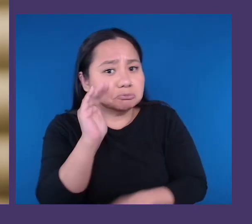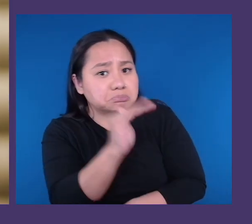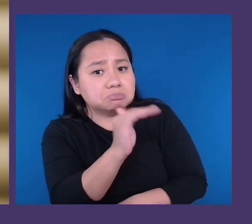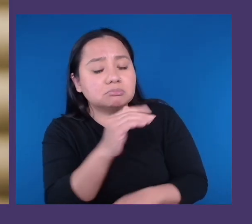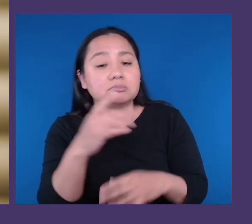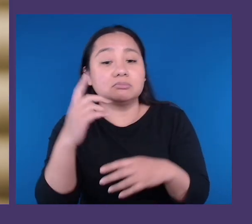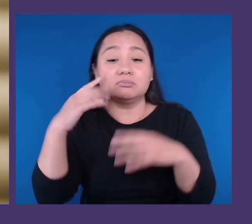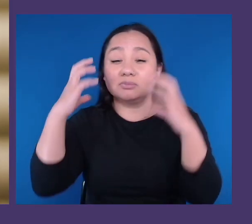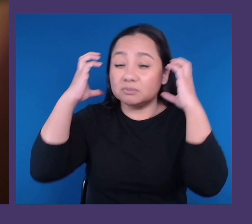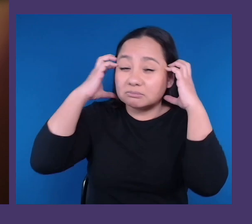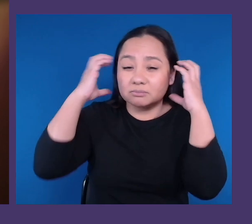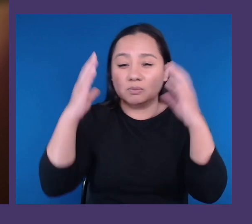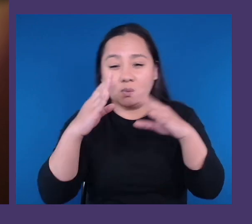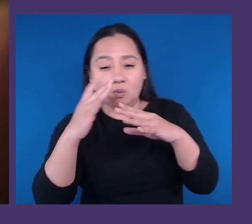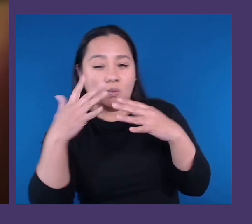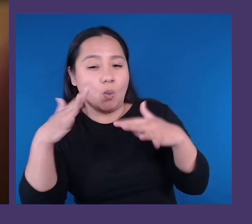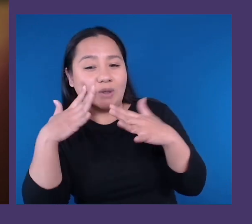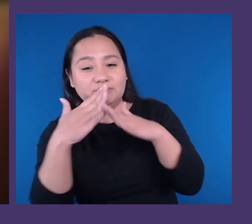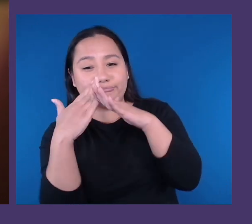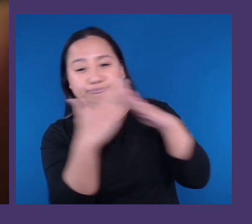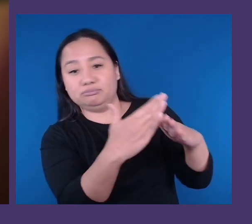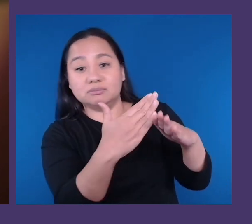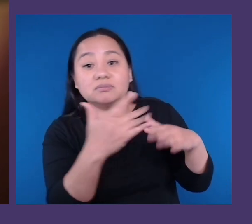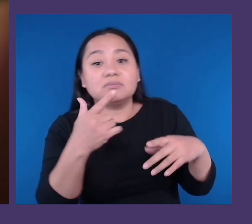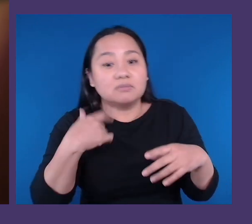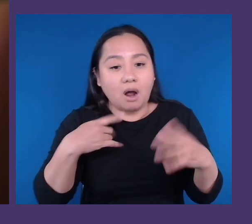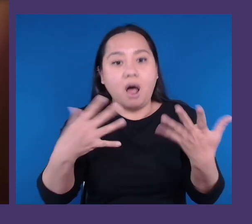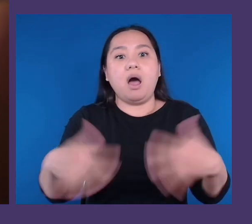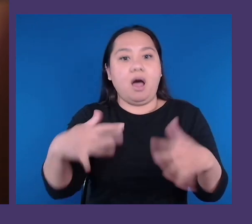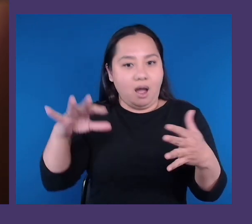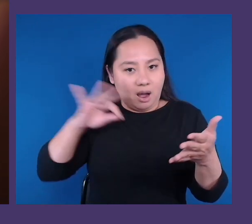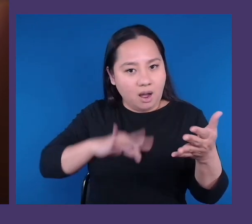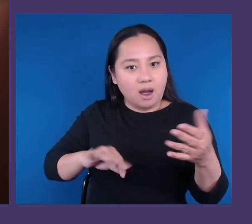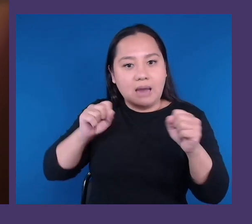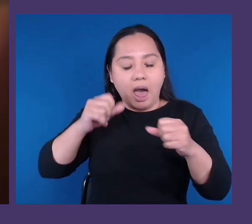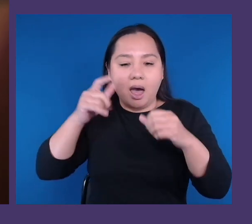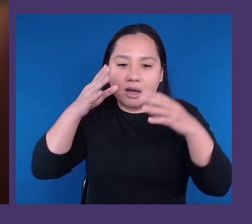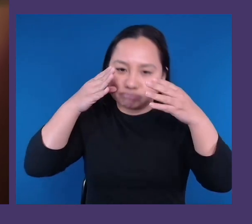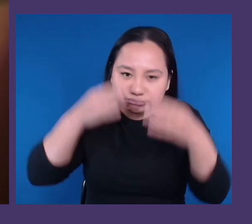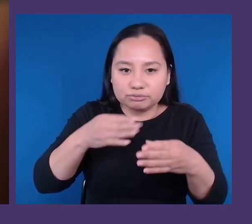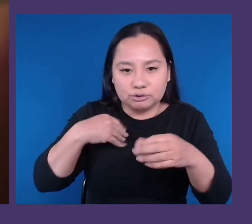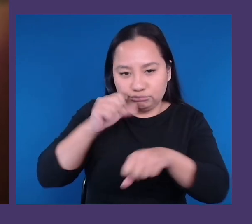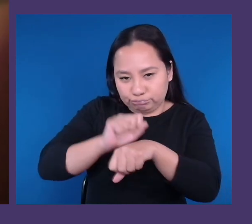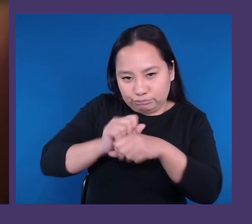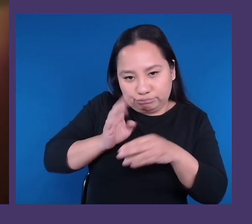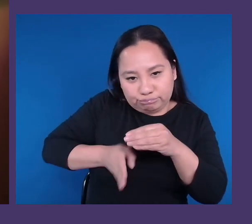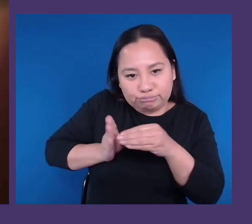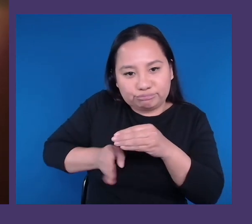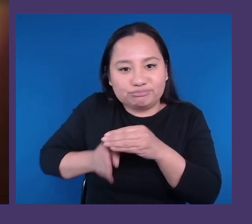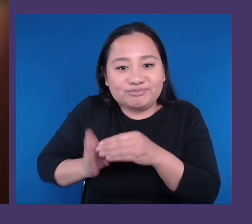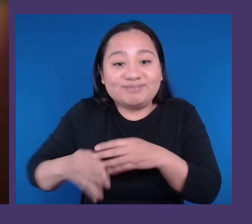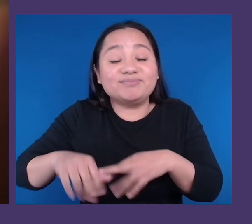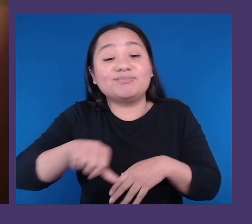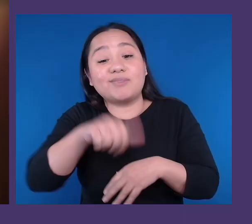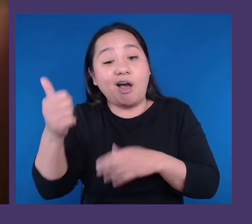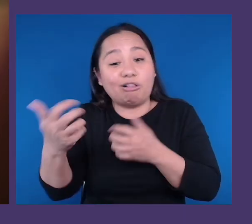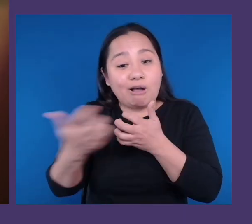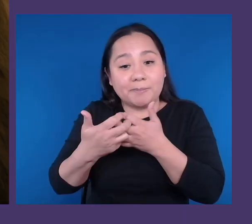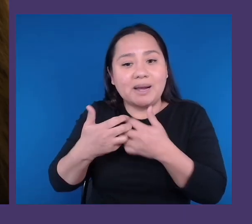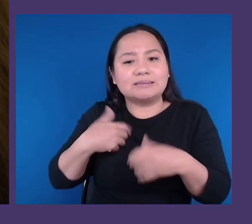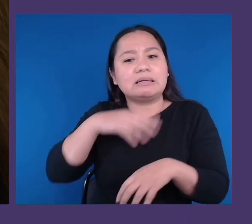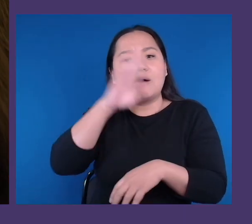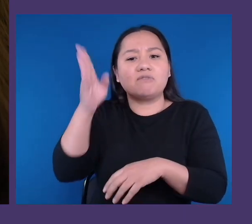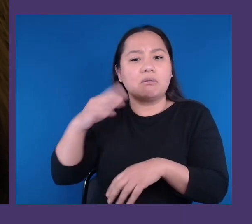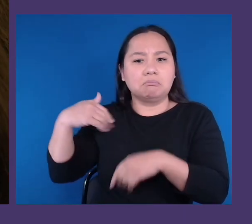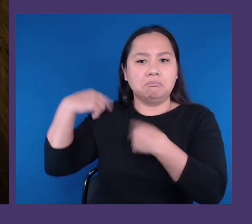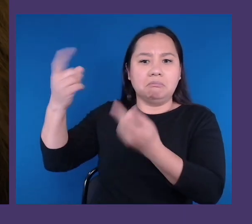Another accommodation I never asked for but very grateful for is co-pilot. Being able to take notes during a meeting so I can stay focused